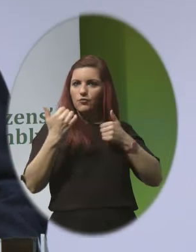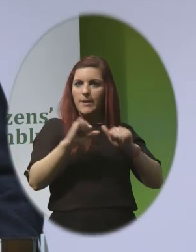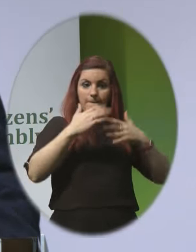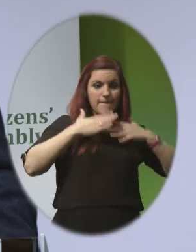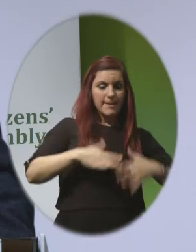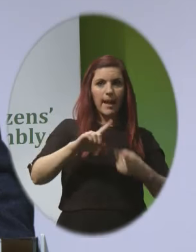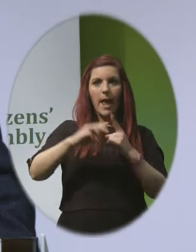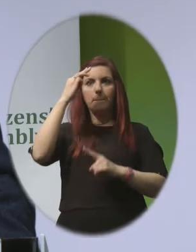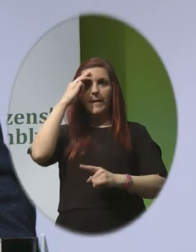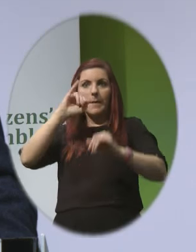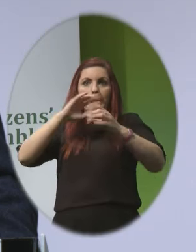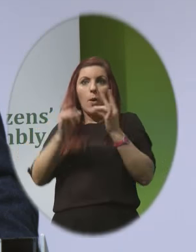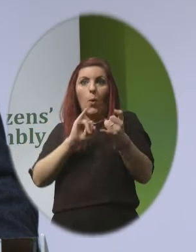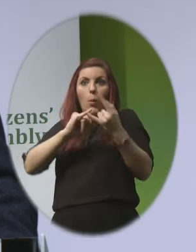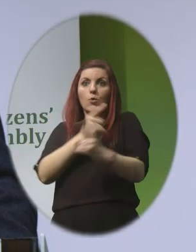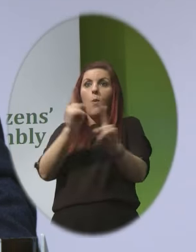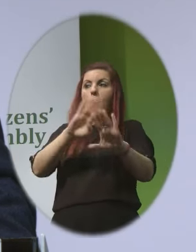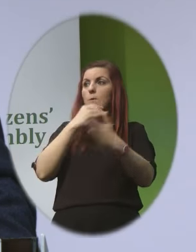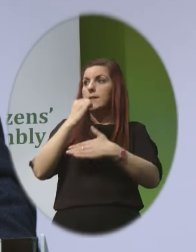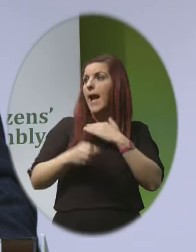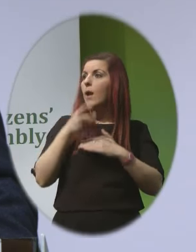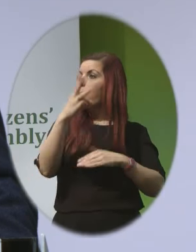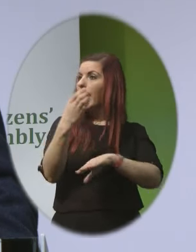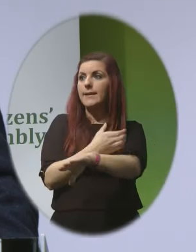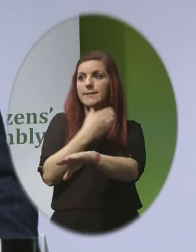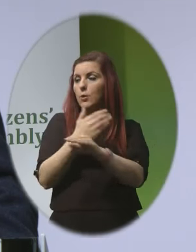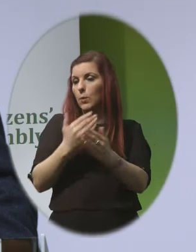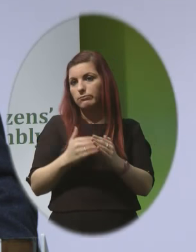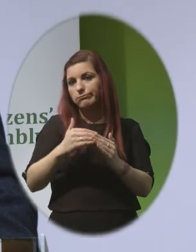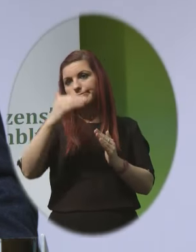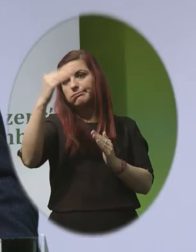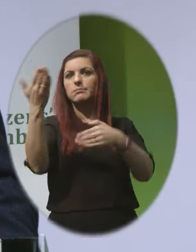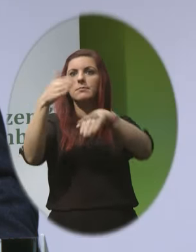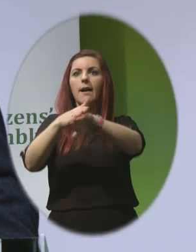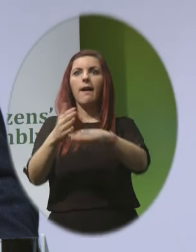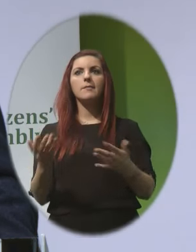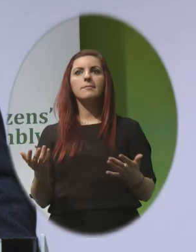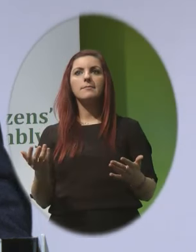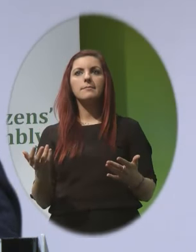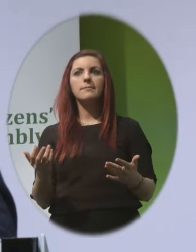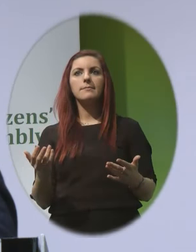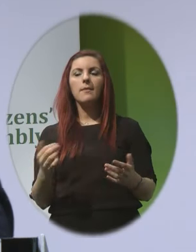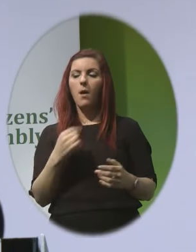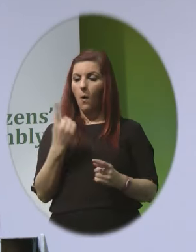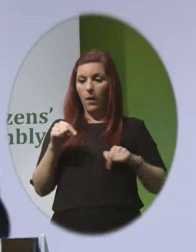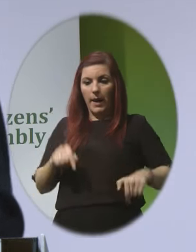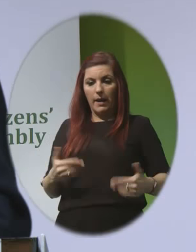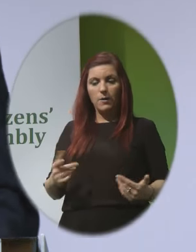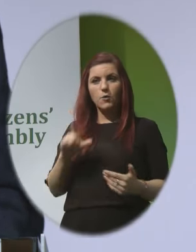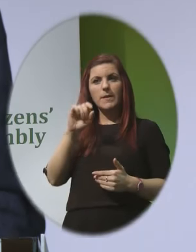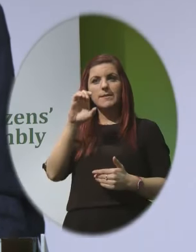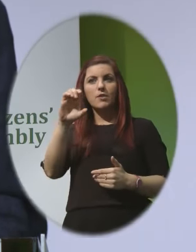That make up the person you are today And will continue to be until you die Only in the 20th century